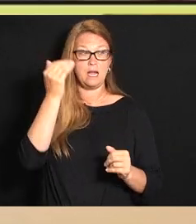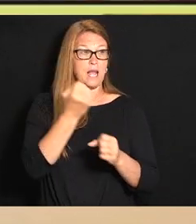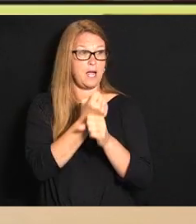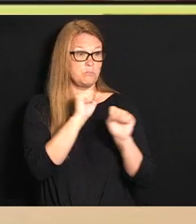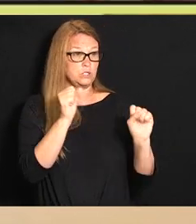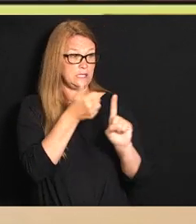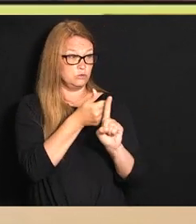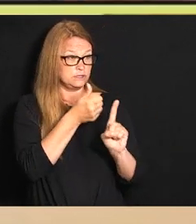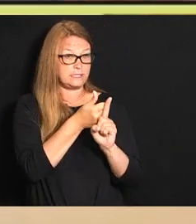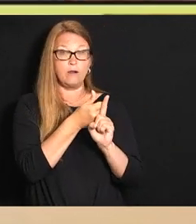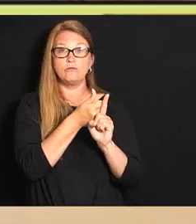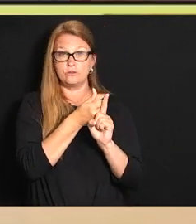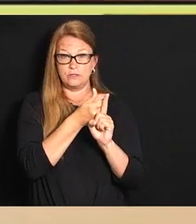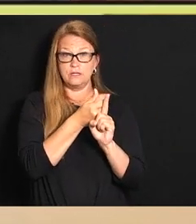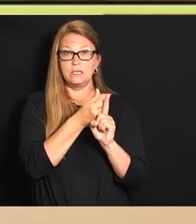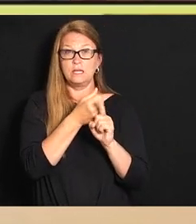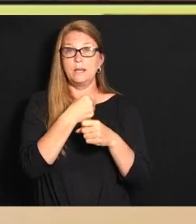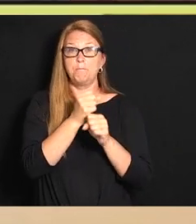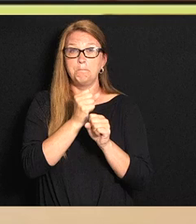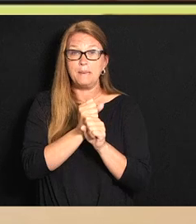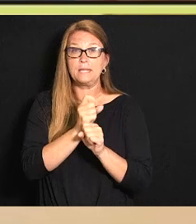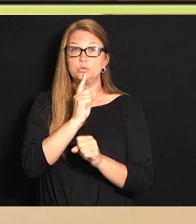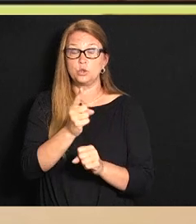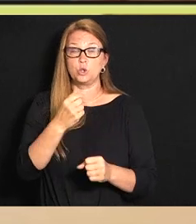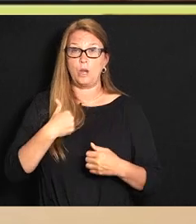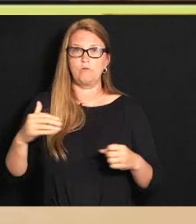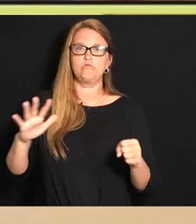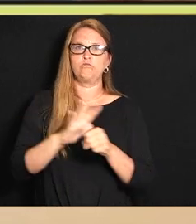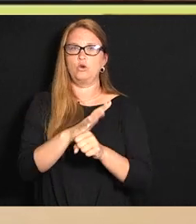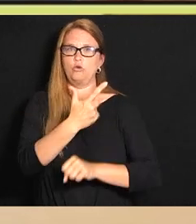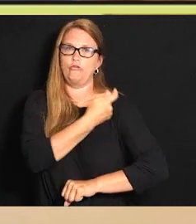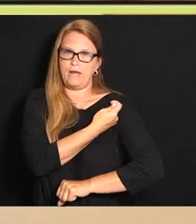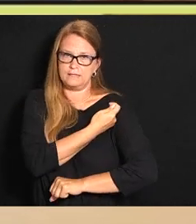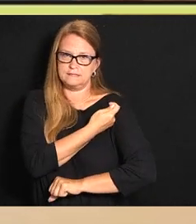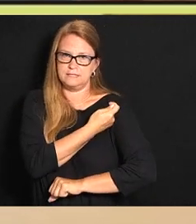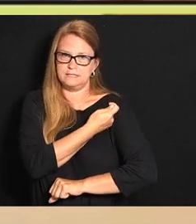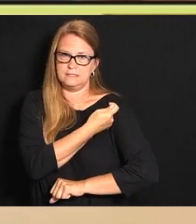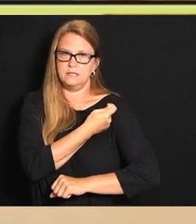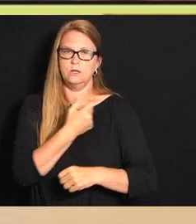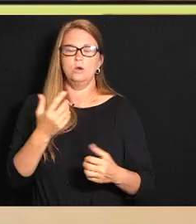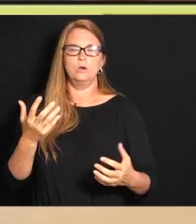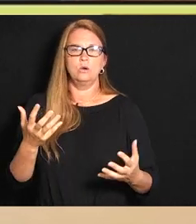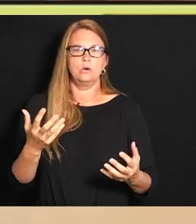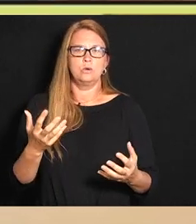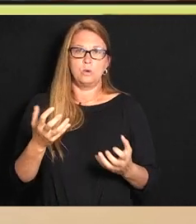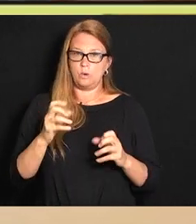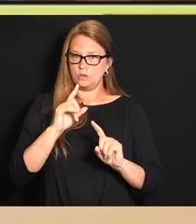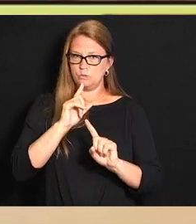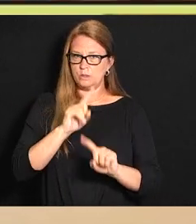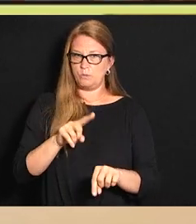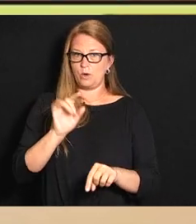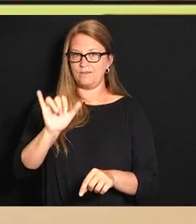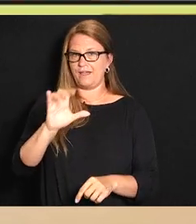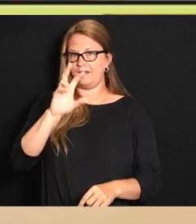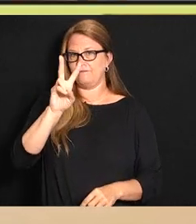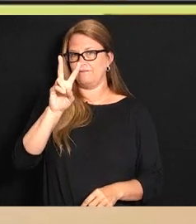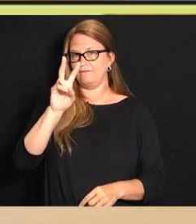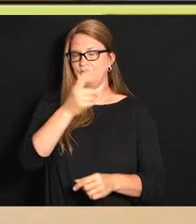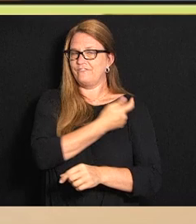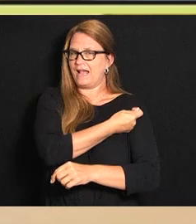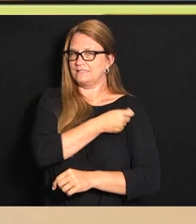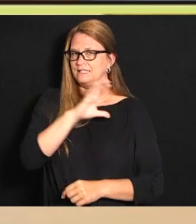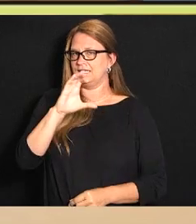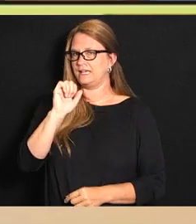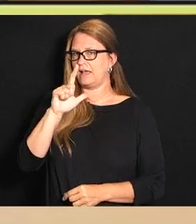ourselves and making sure we are fully vaccinated we once again report that the vaccine calculator is an